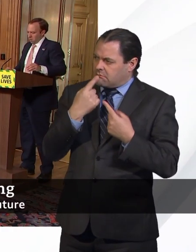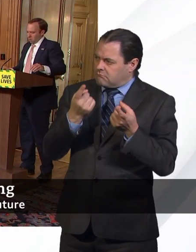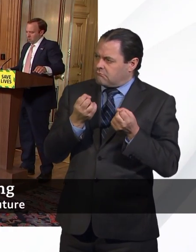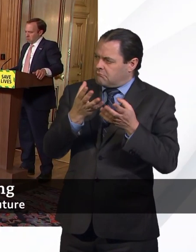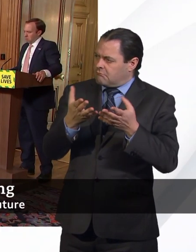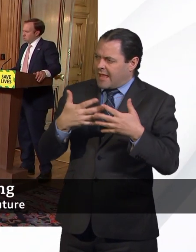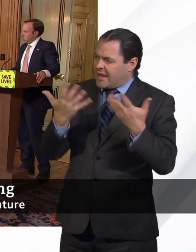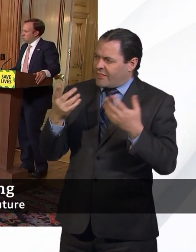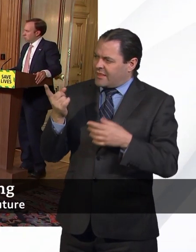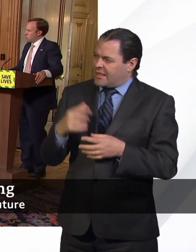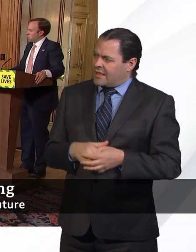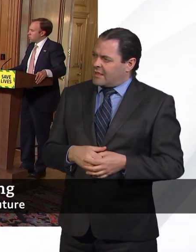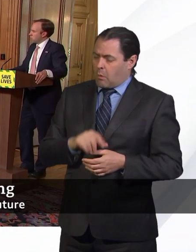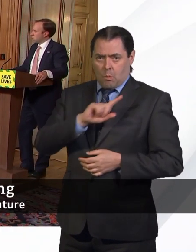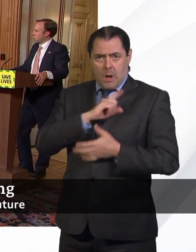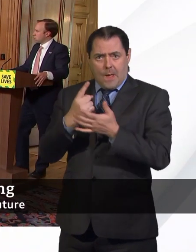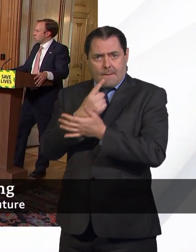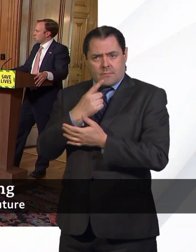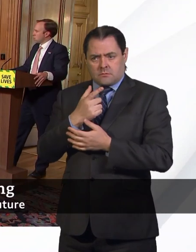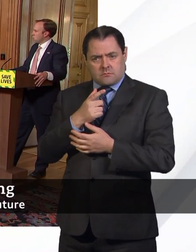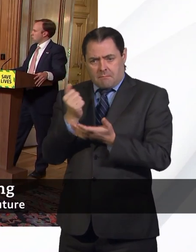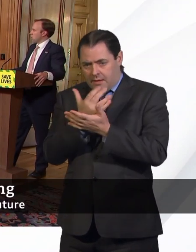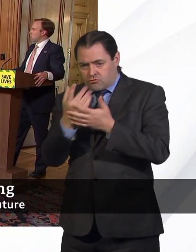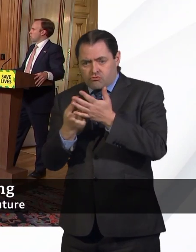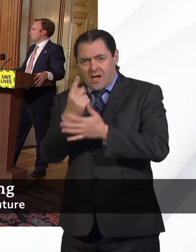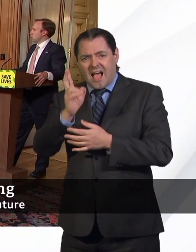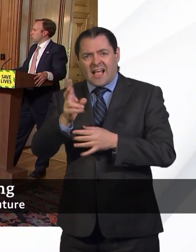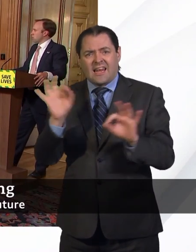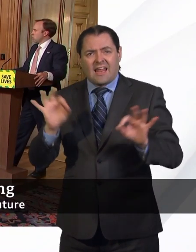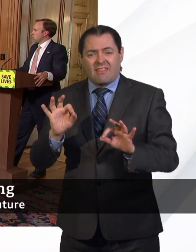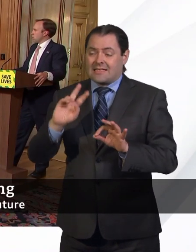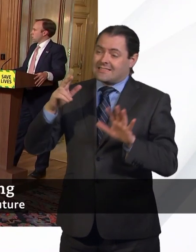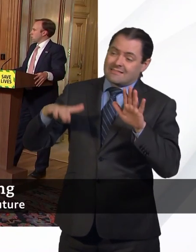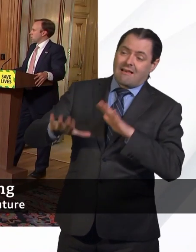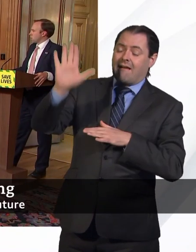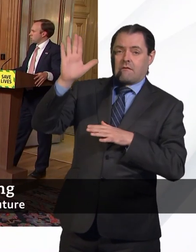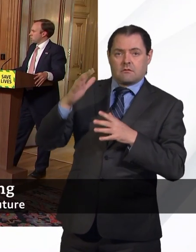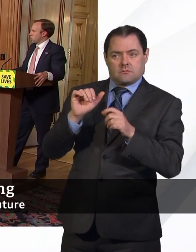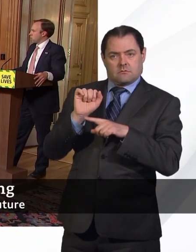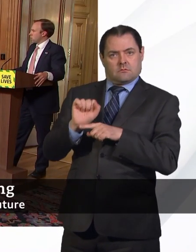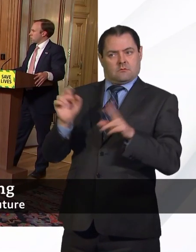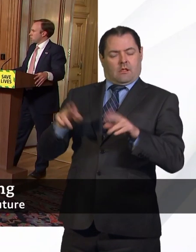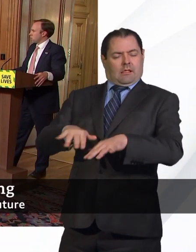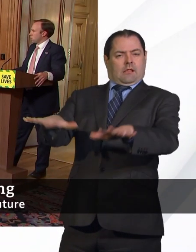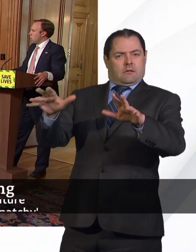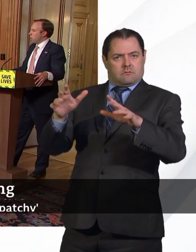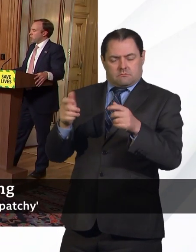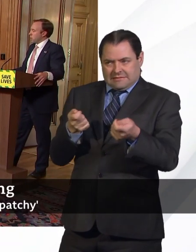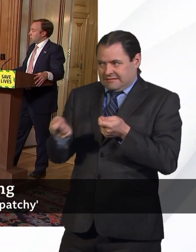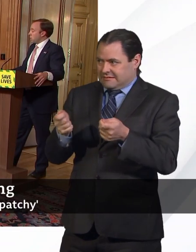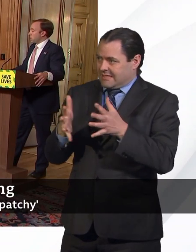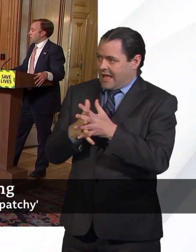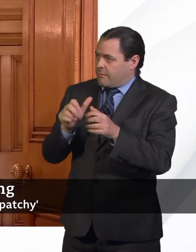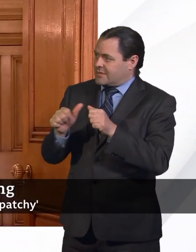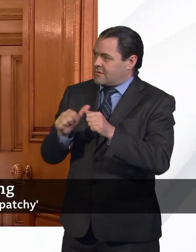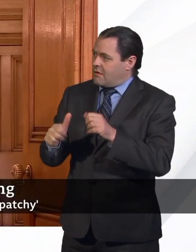that about why that might be and how we could avoid if there was a second peak or a future epidemic, how we can avoid those same things happening again. Well,